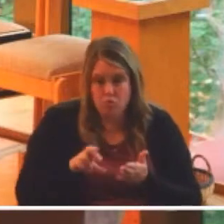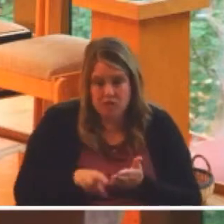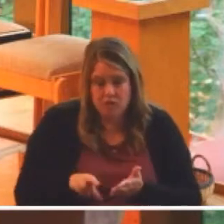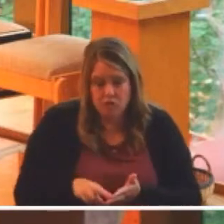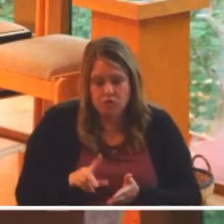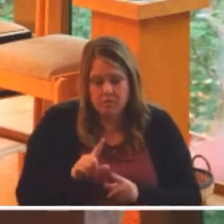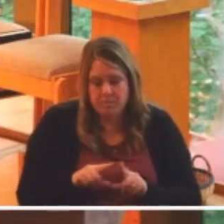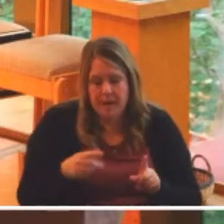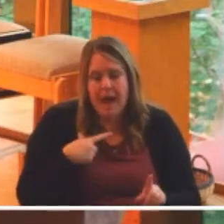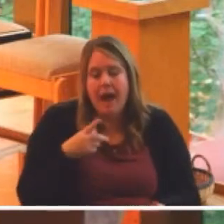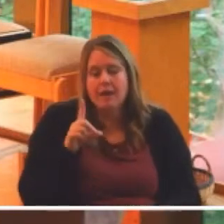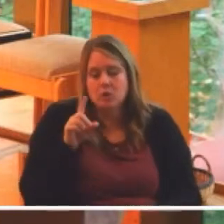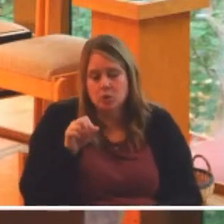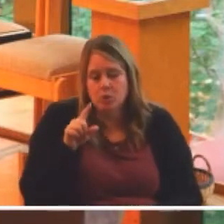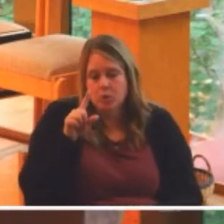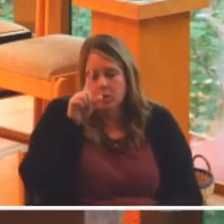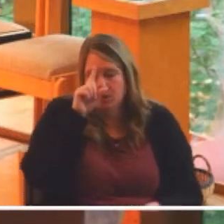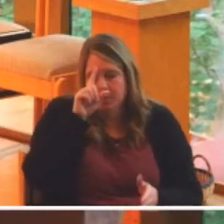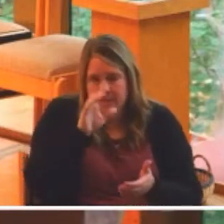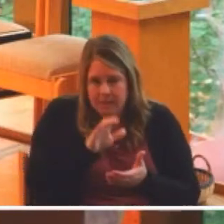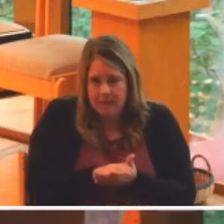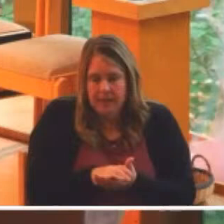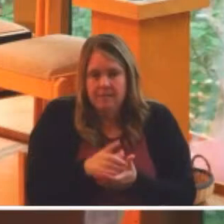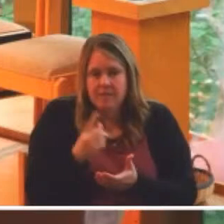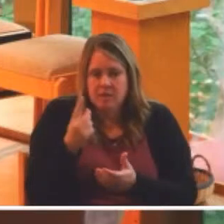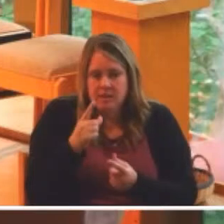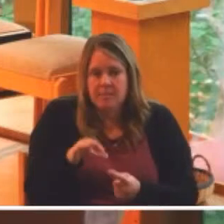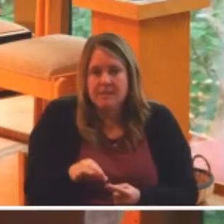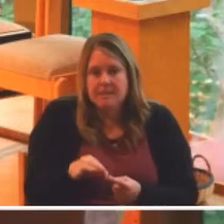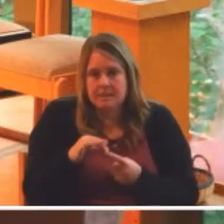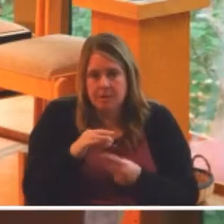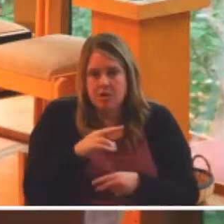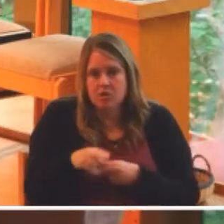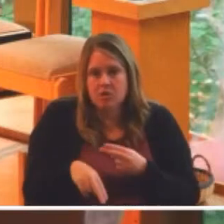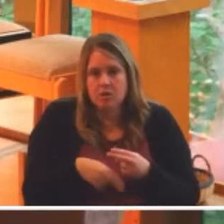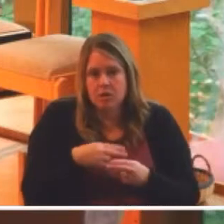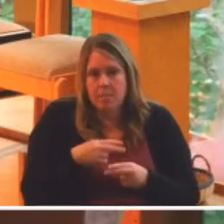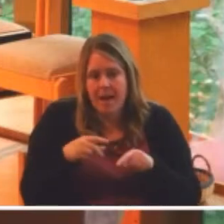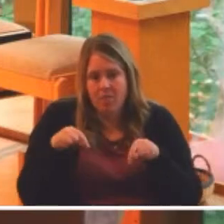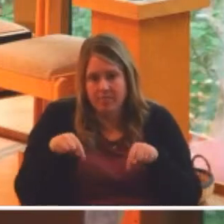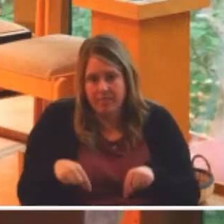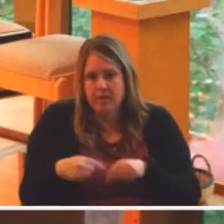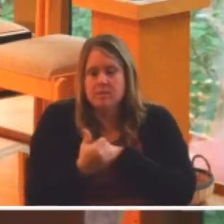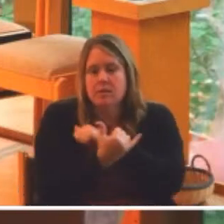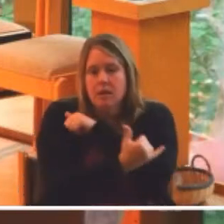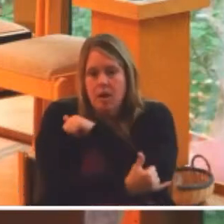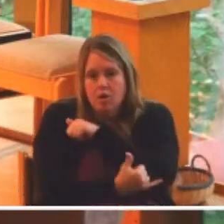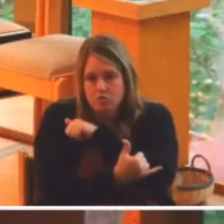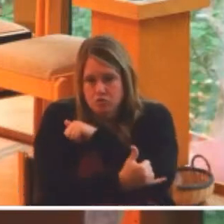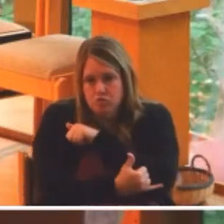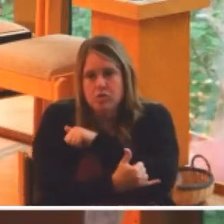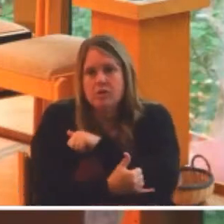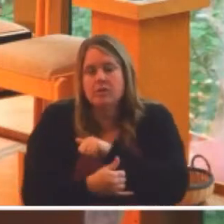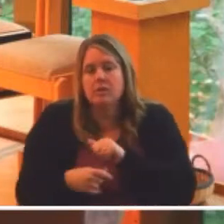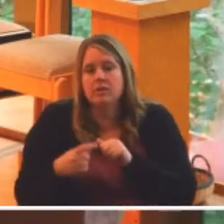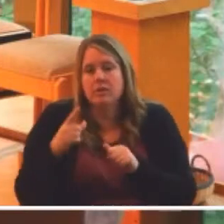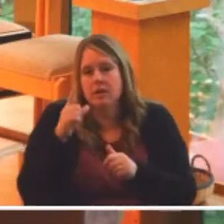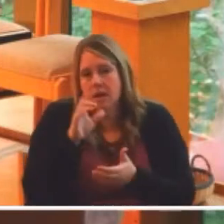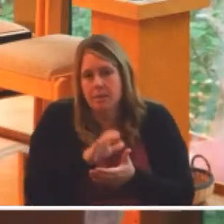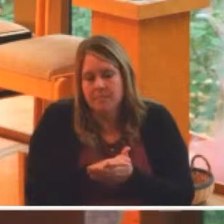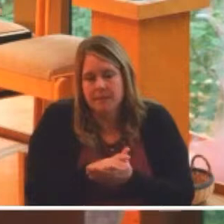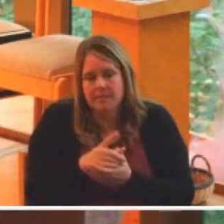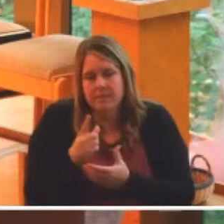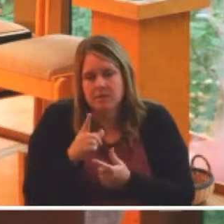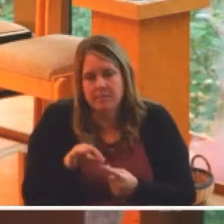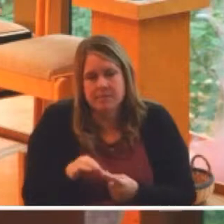but I really do believe that there is something special about this particular country. I believe there's something special about our